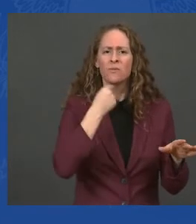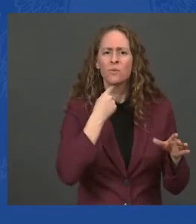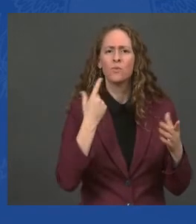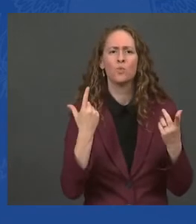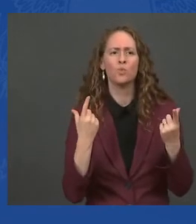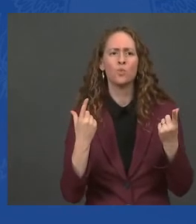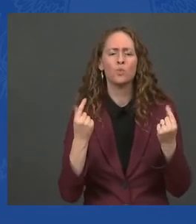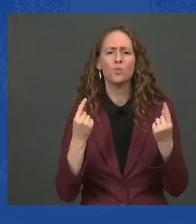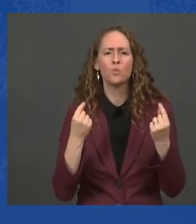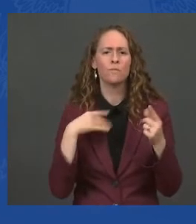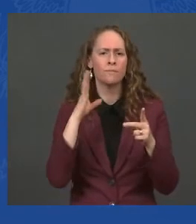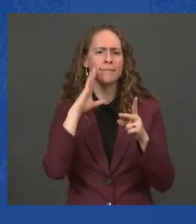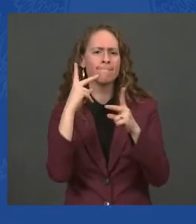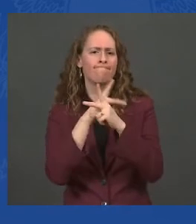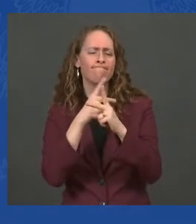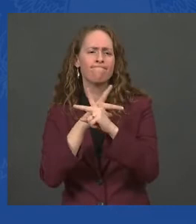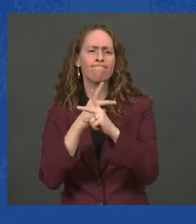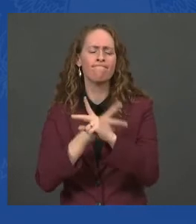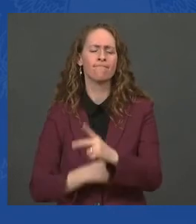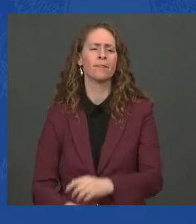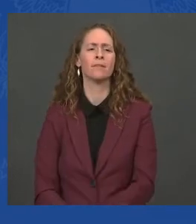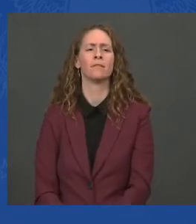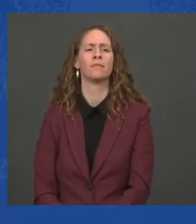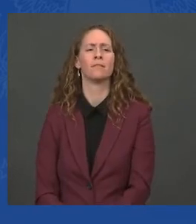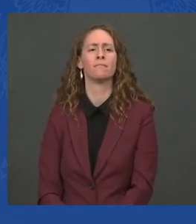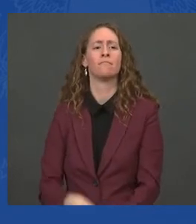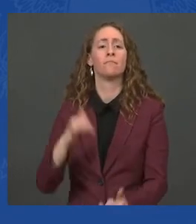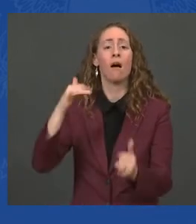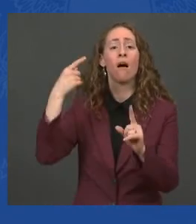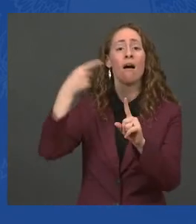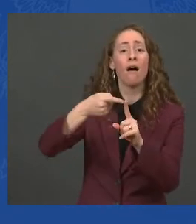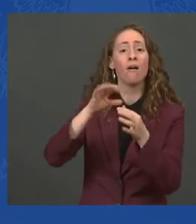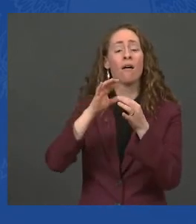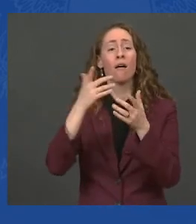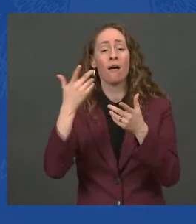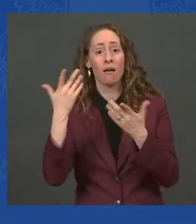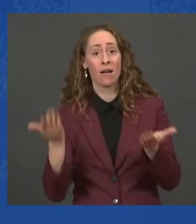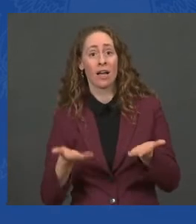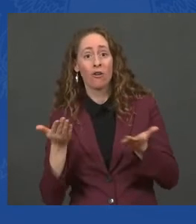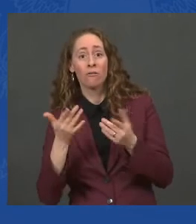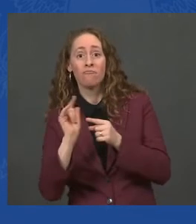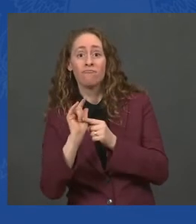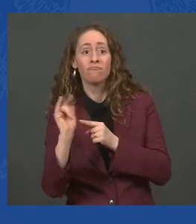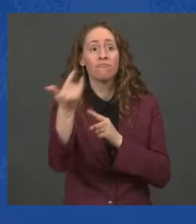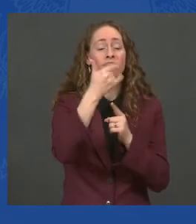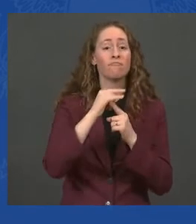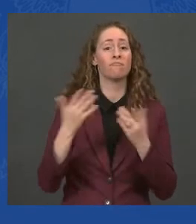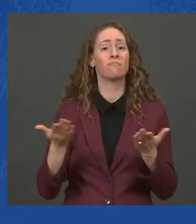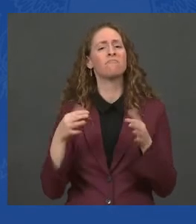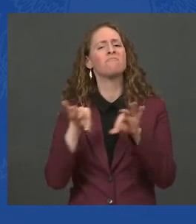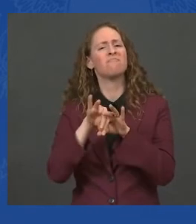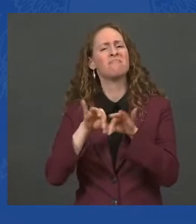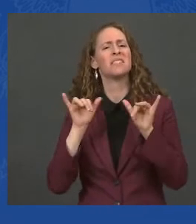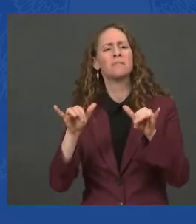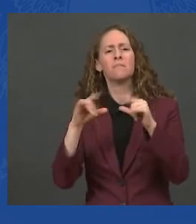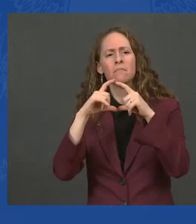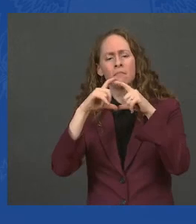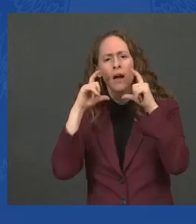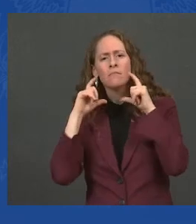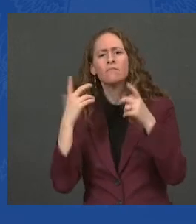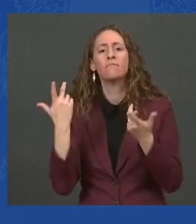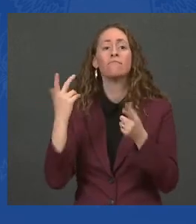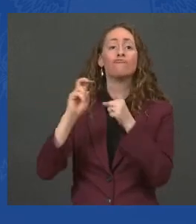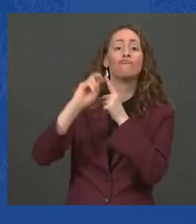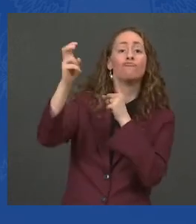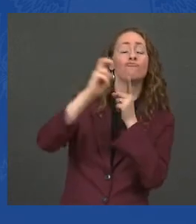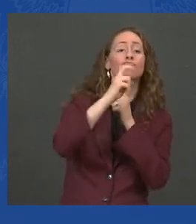require the people to have masks on — masks on, and in public places, and so — and in federal buildings. So — but I don't at